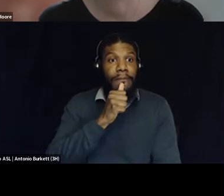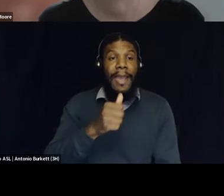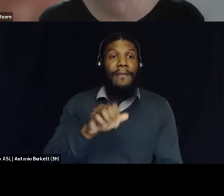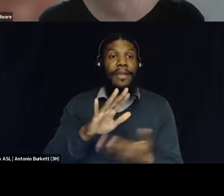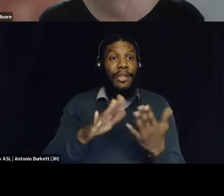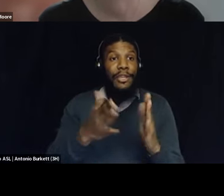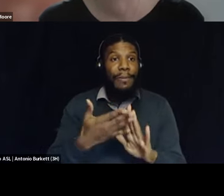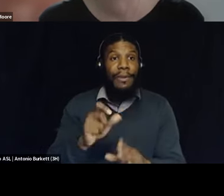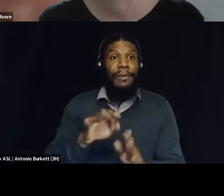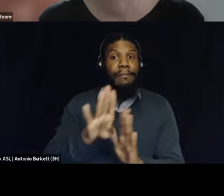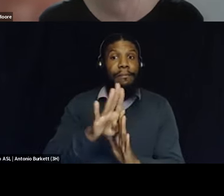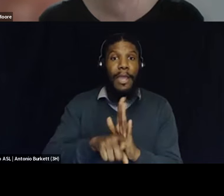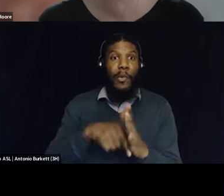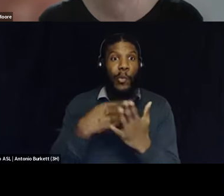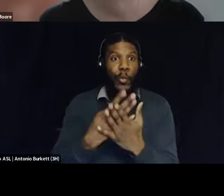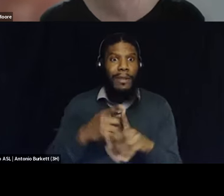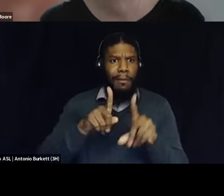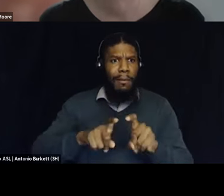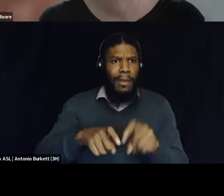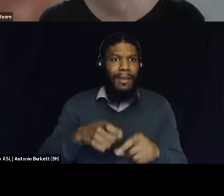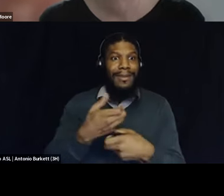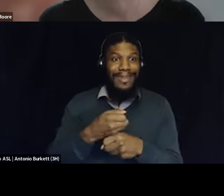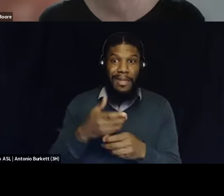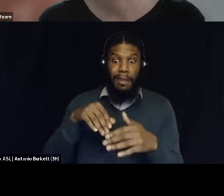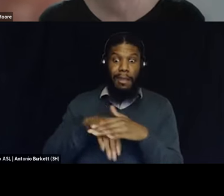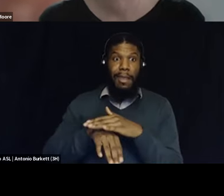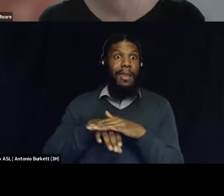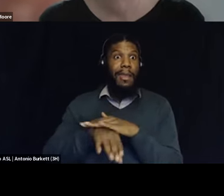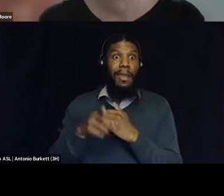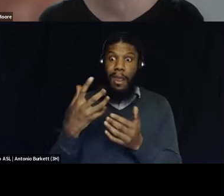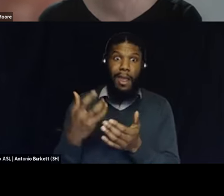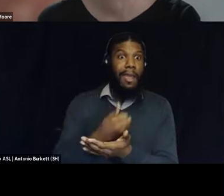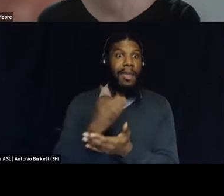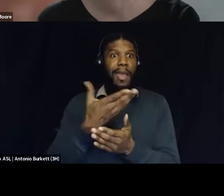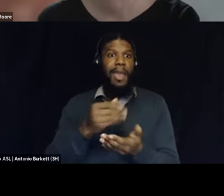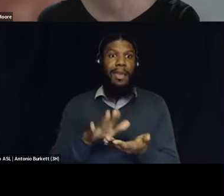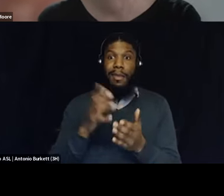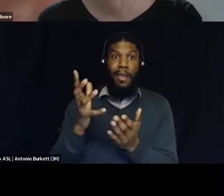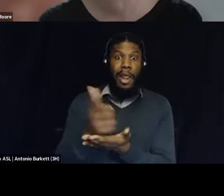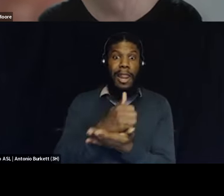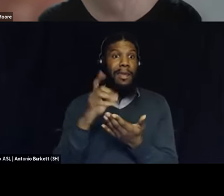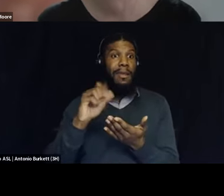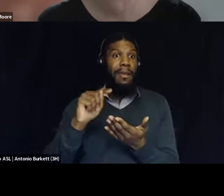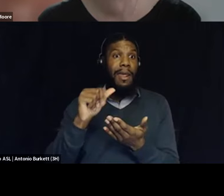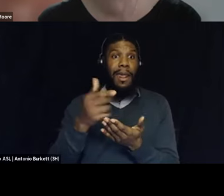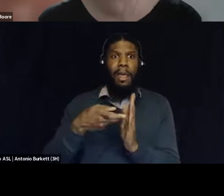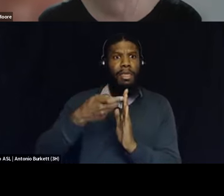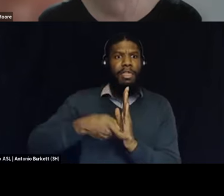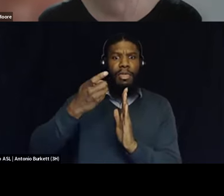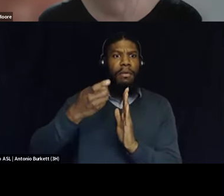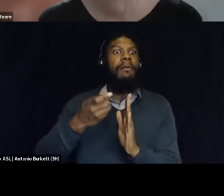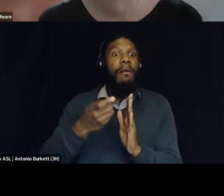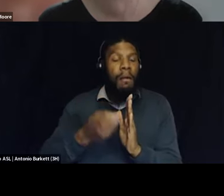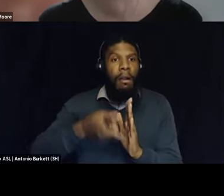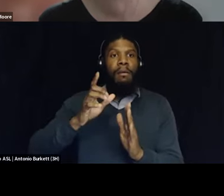community of background screeners getting this access to it and automating the collection of of of of information